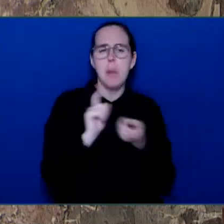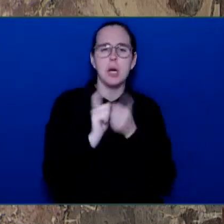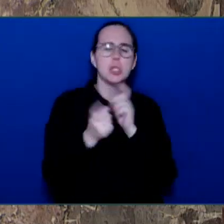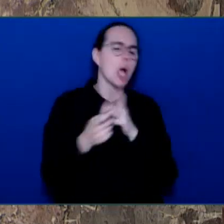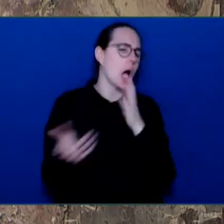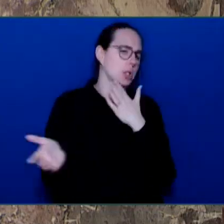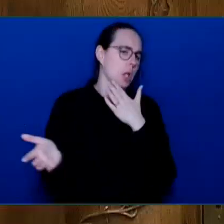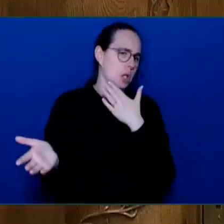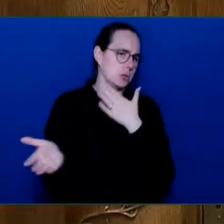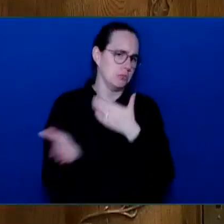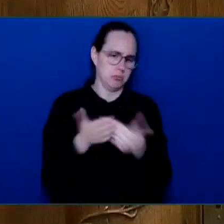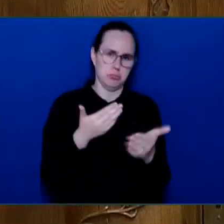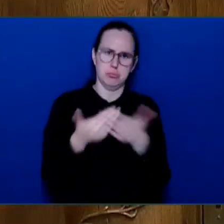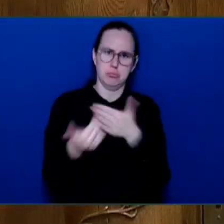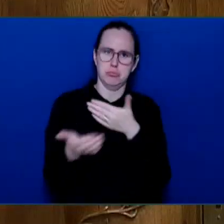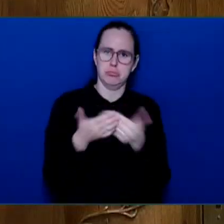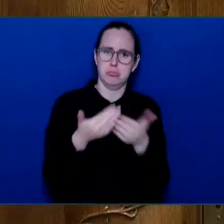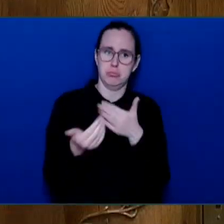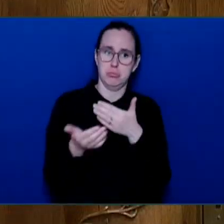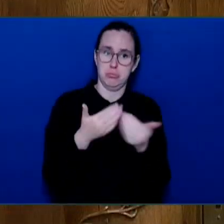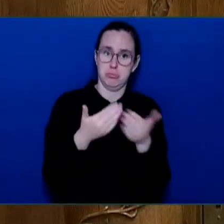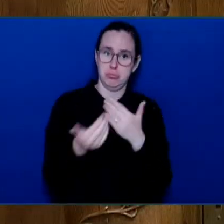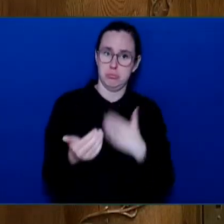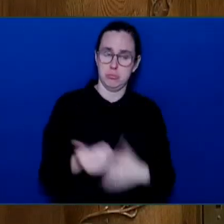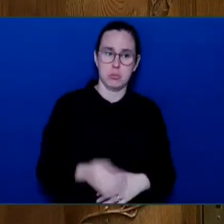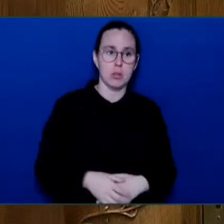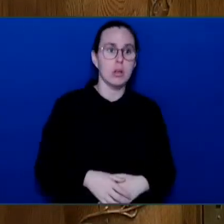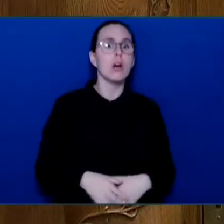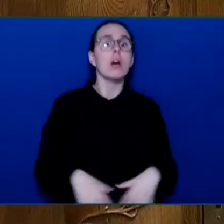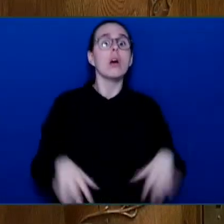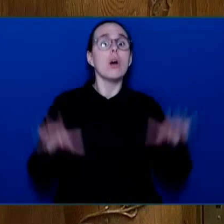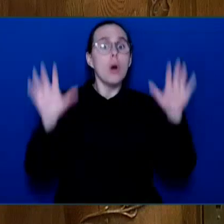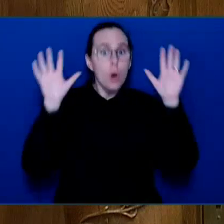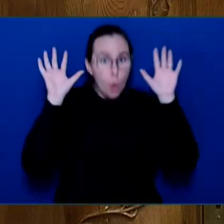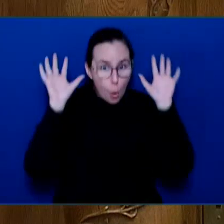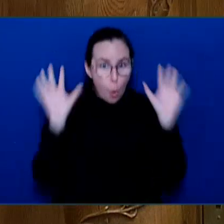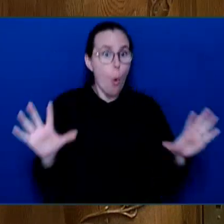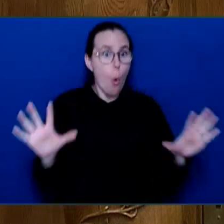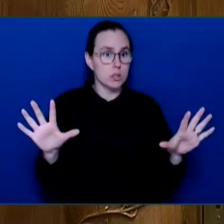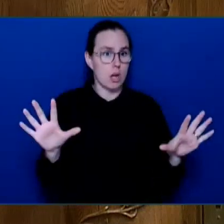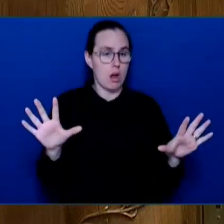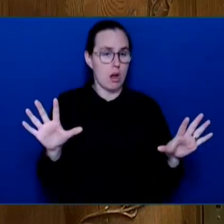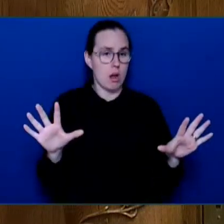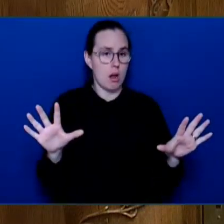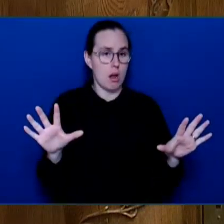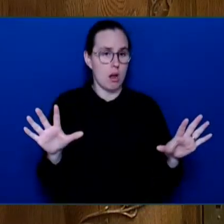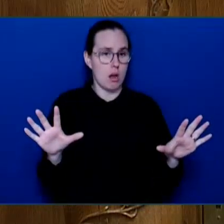Members will come to order now. Members? Please. Member?